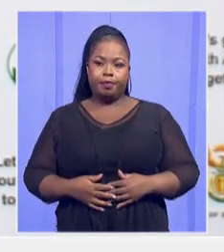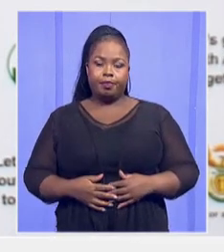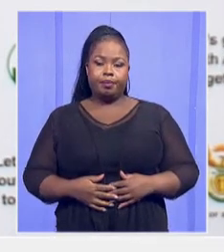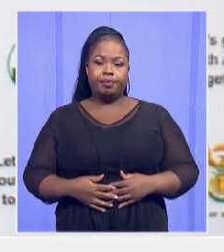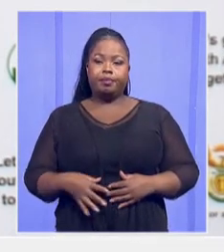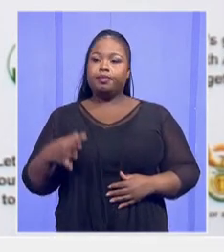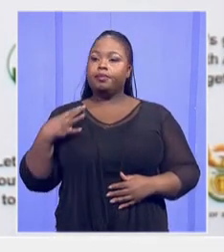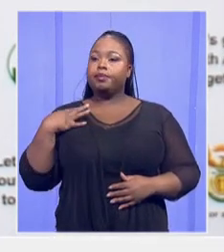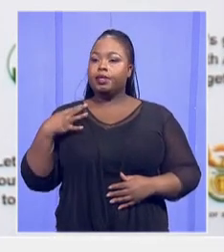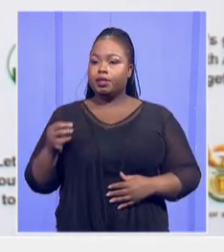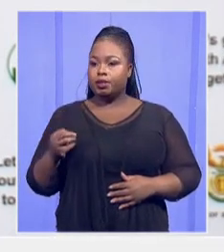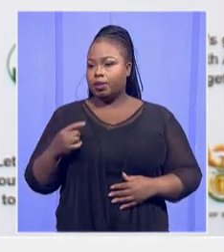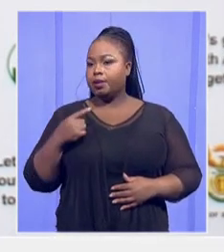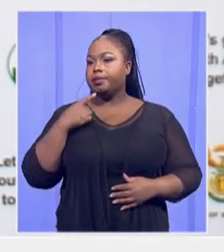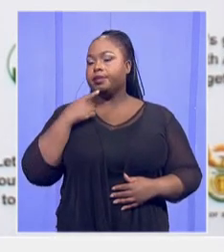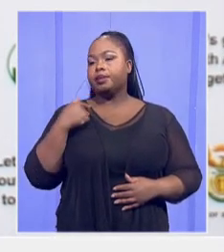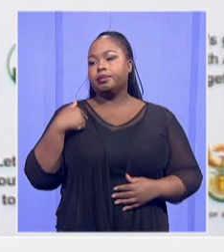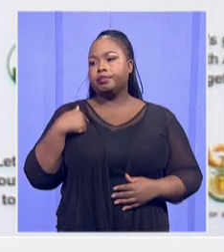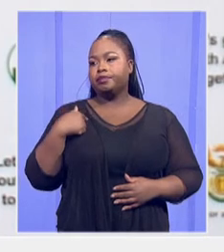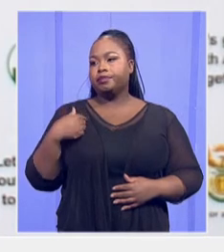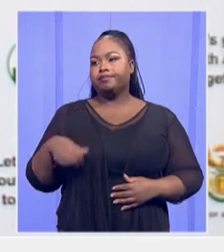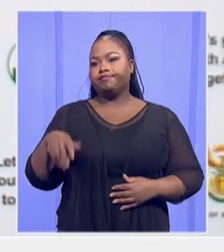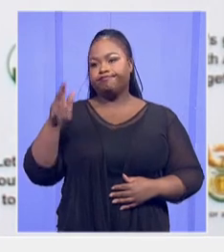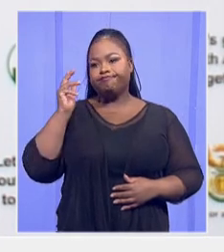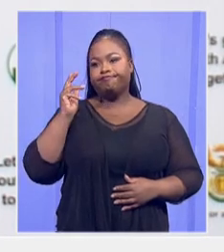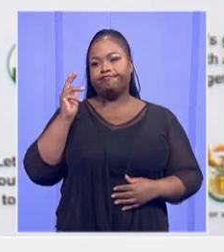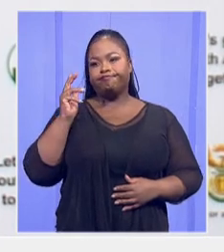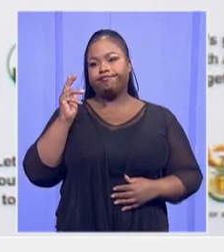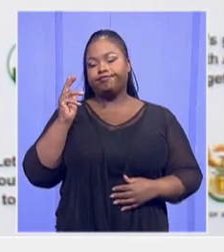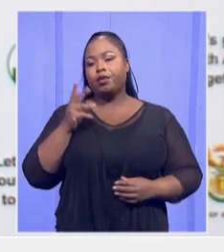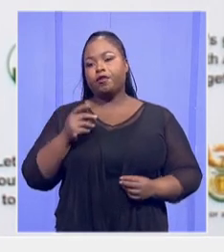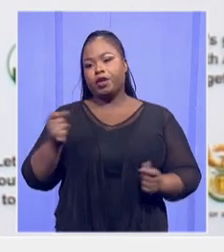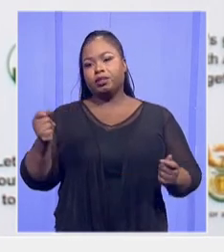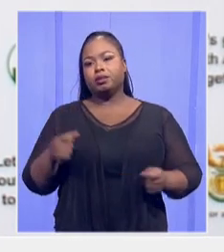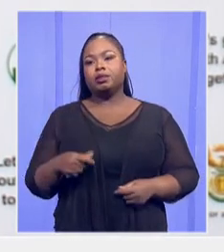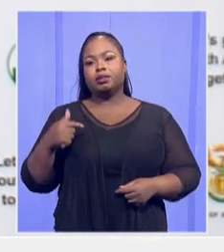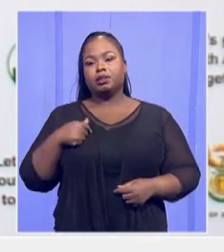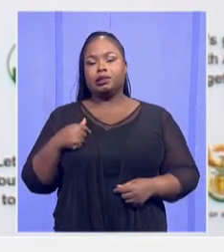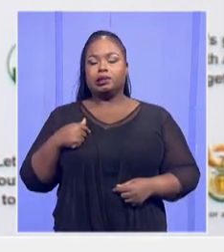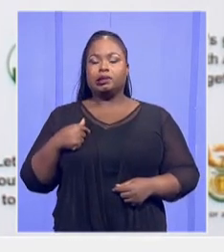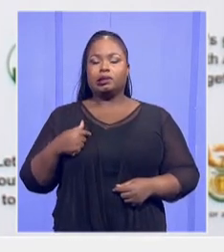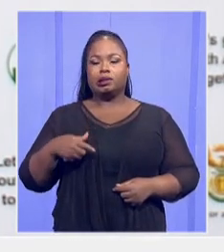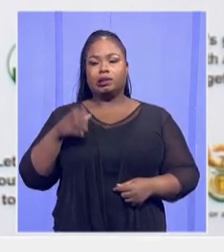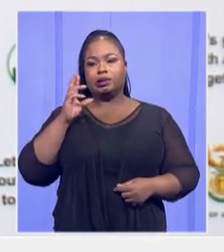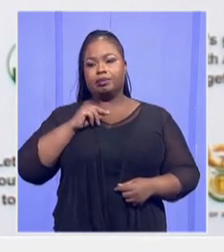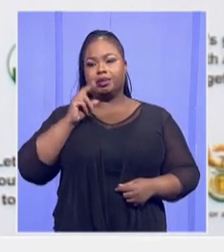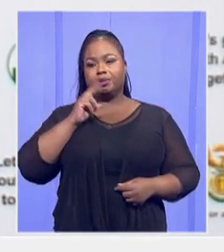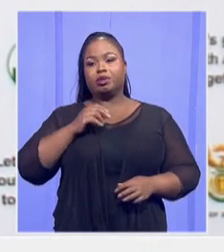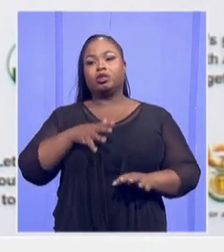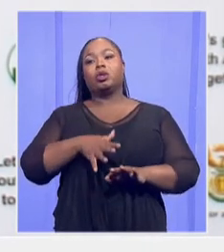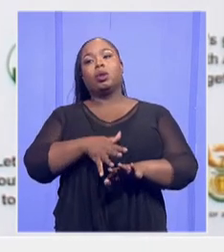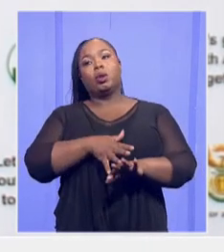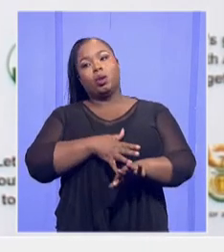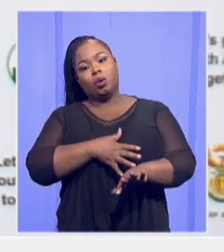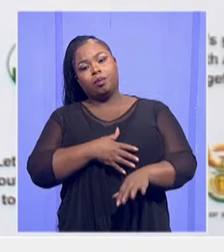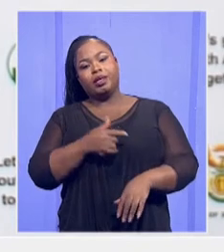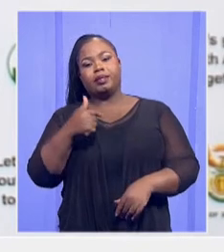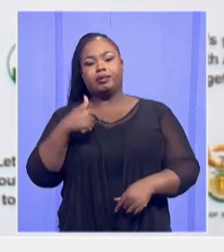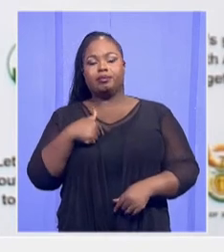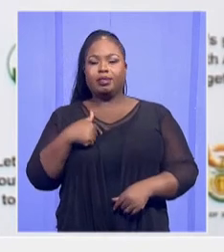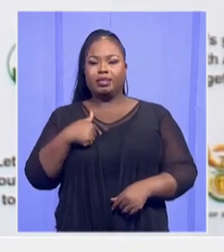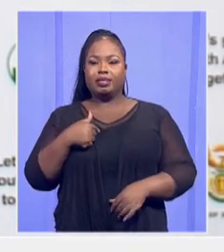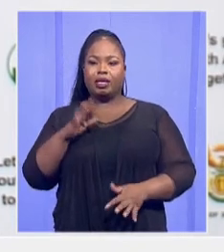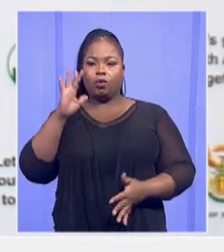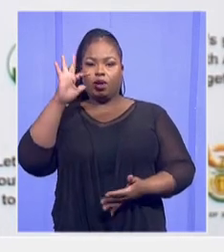I have the weakness of speaking very slow. I am going to compensate that by hitting the punchline